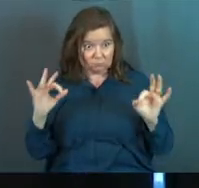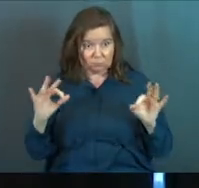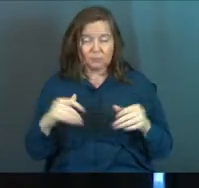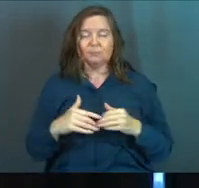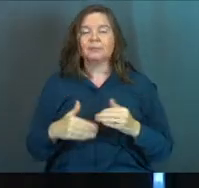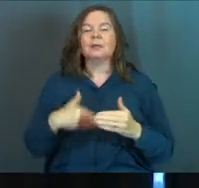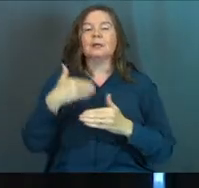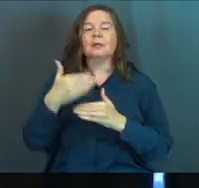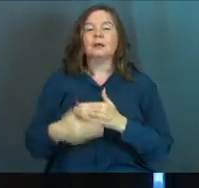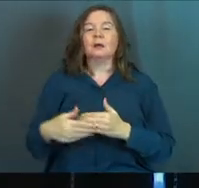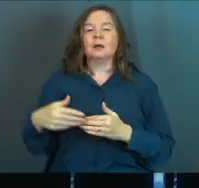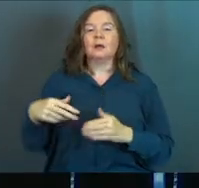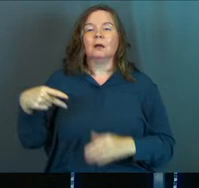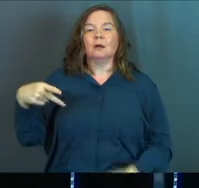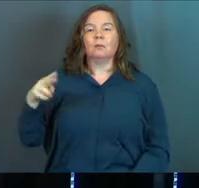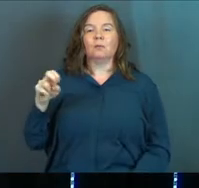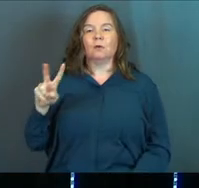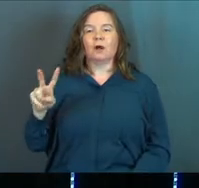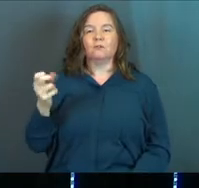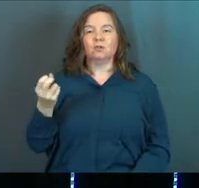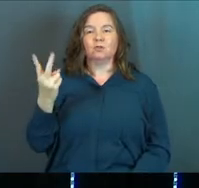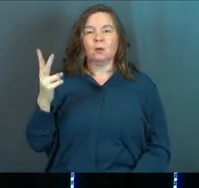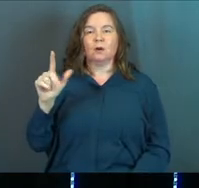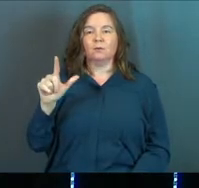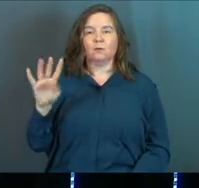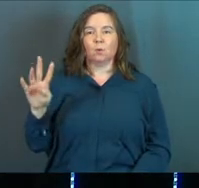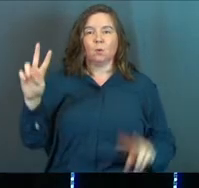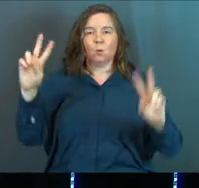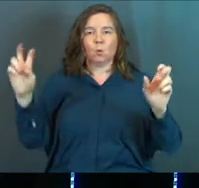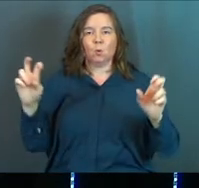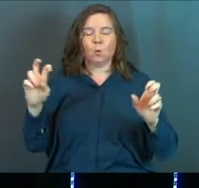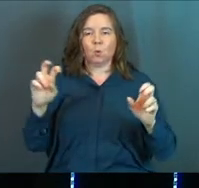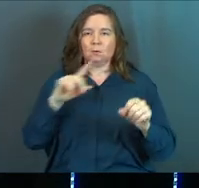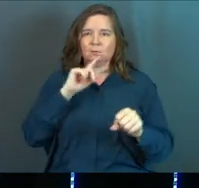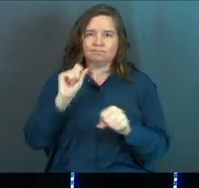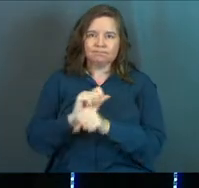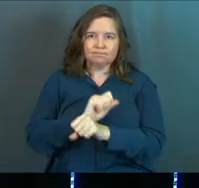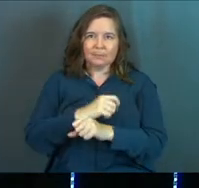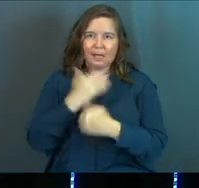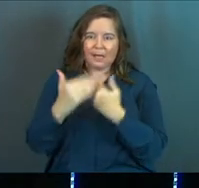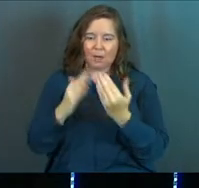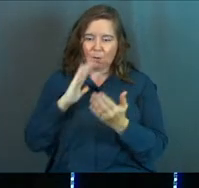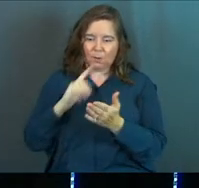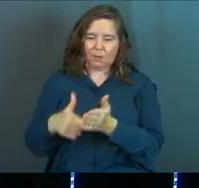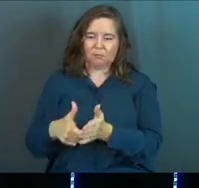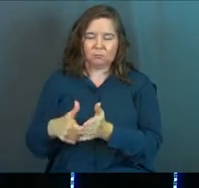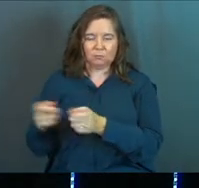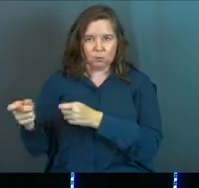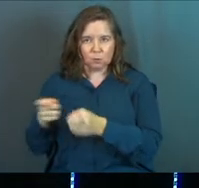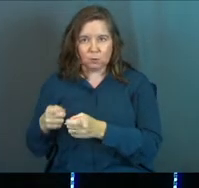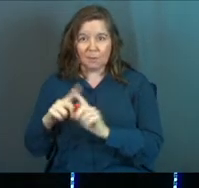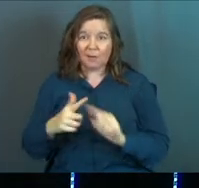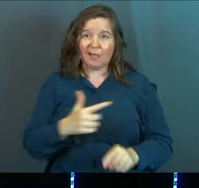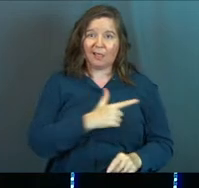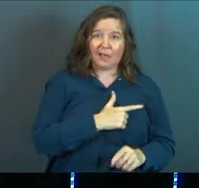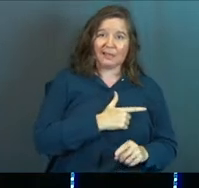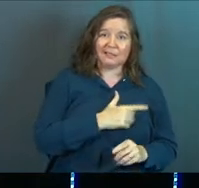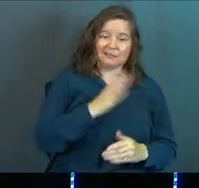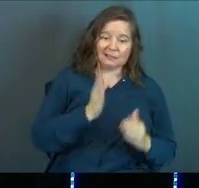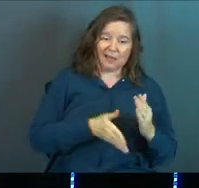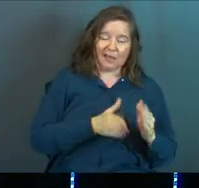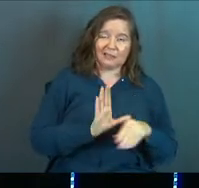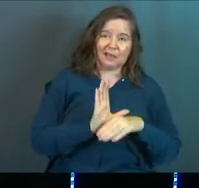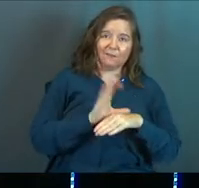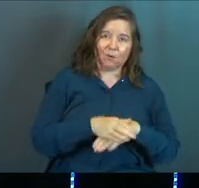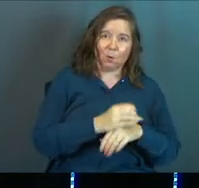Proverbs 12, 24 says, diligent hands will rule, but laziness ends in forced labor. Now, I'm going to